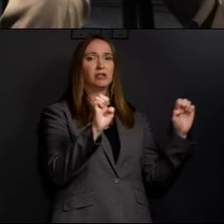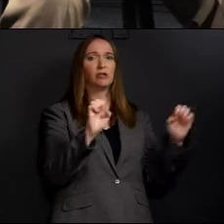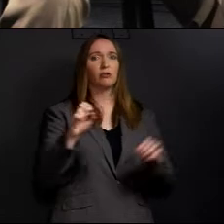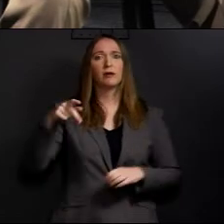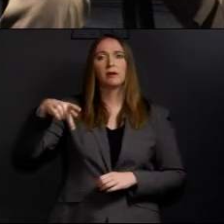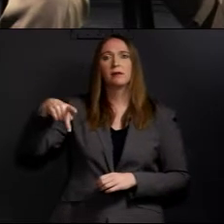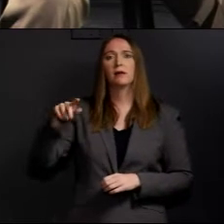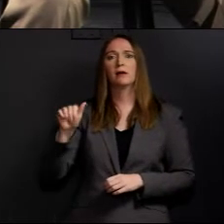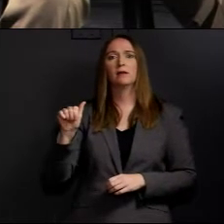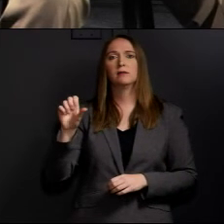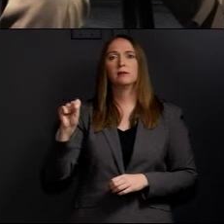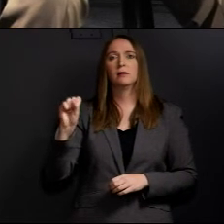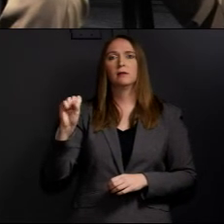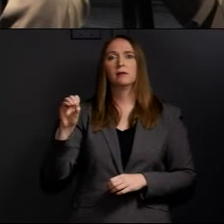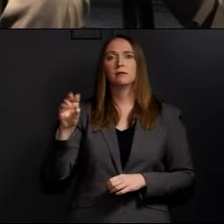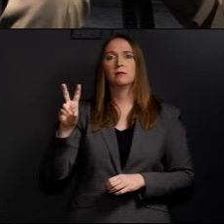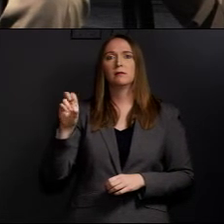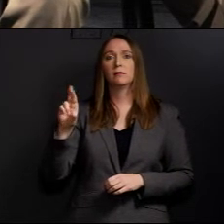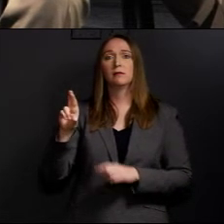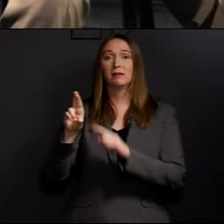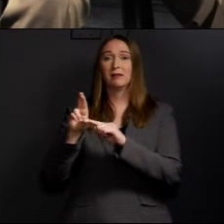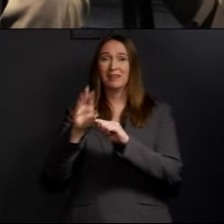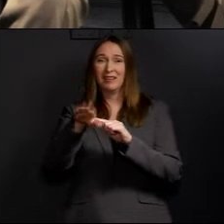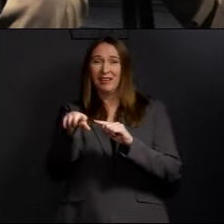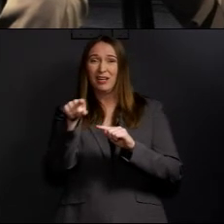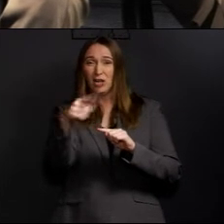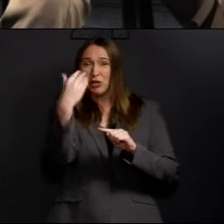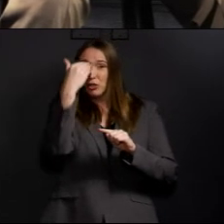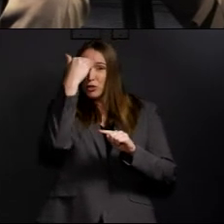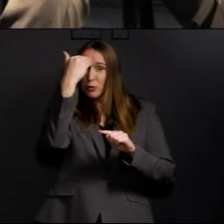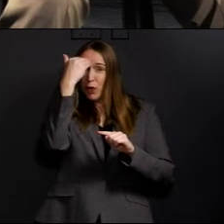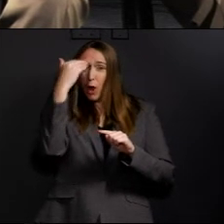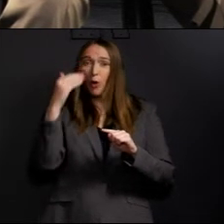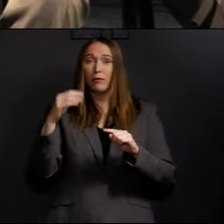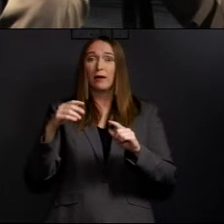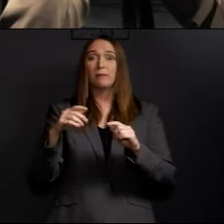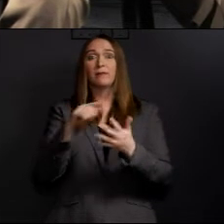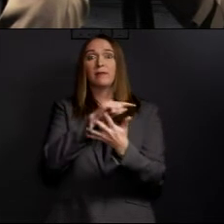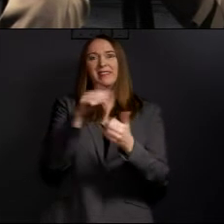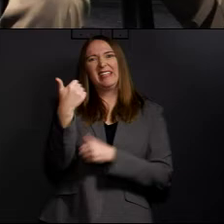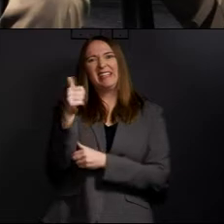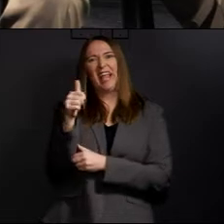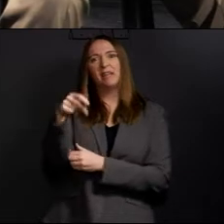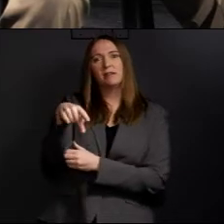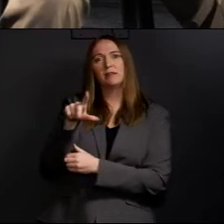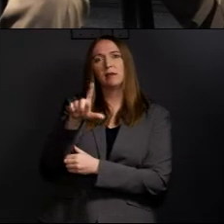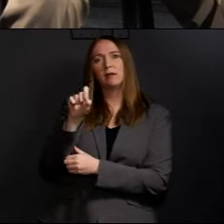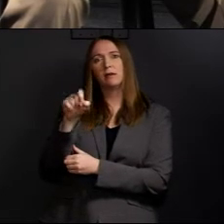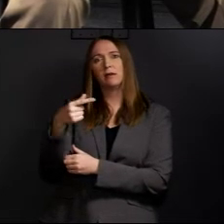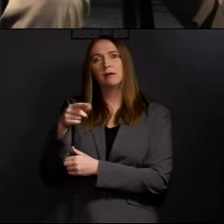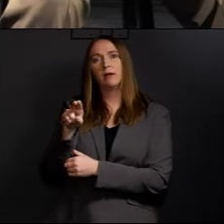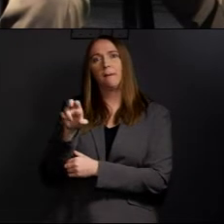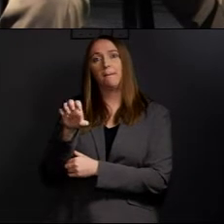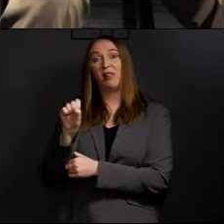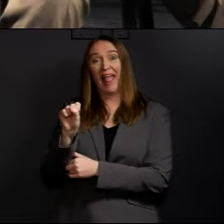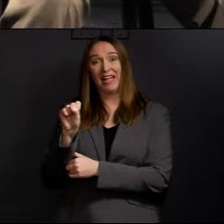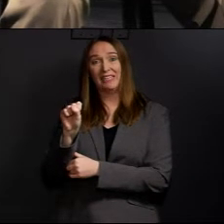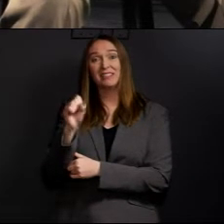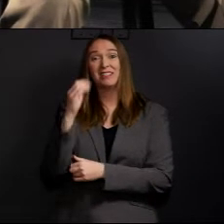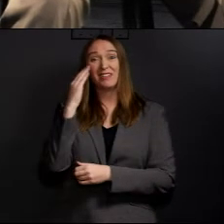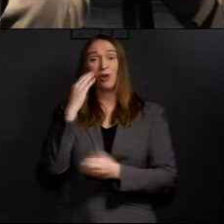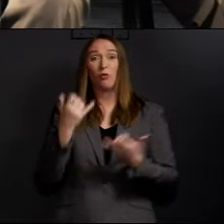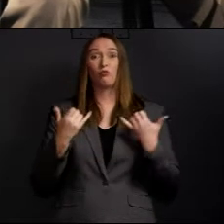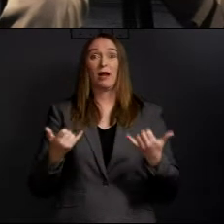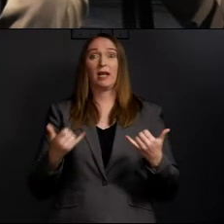folks know the story of the 10 plagues of Passover that freed the Israelites, we know what